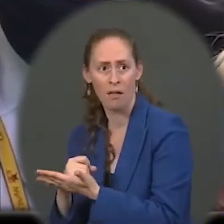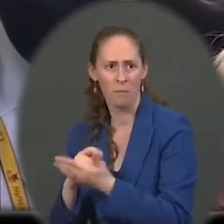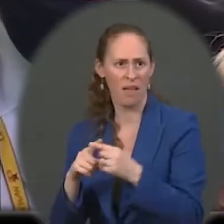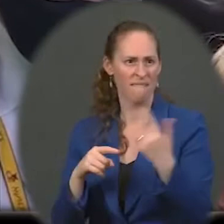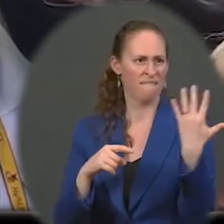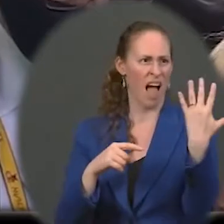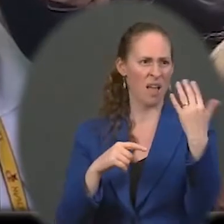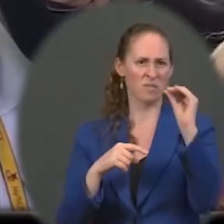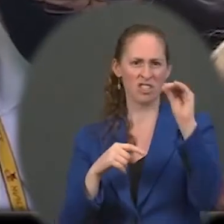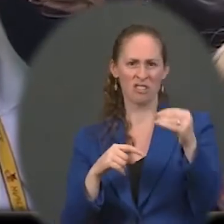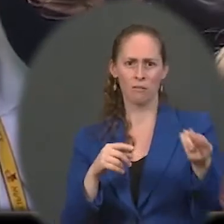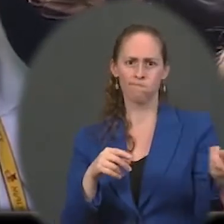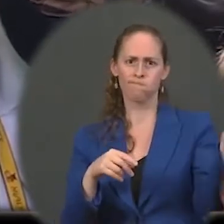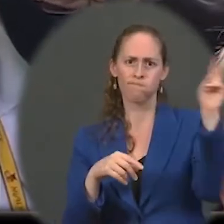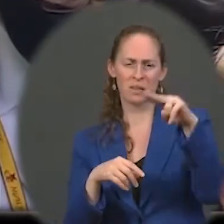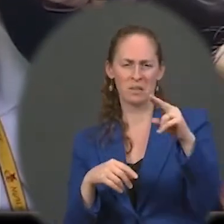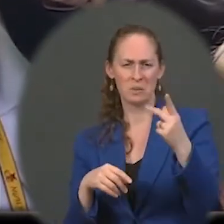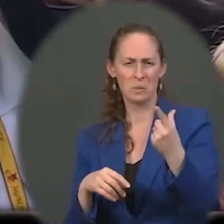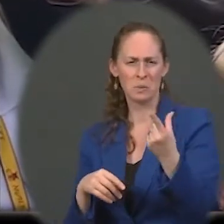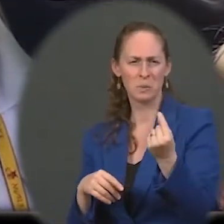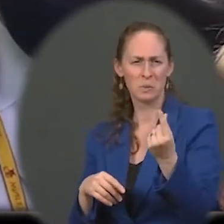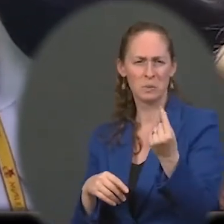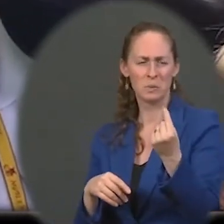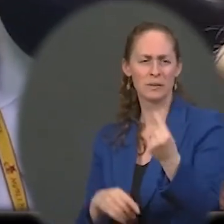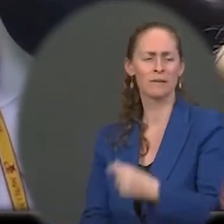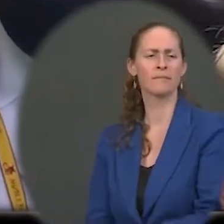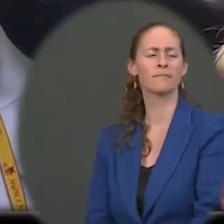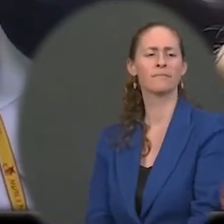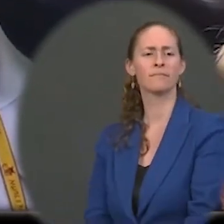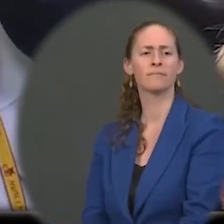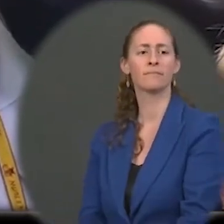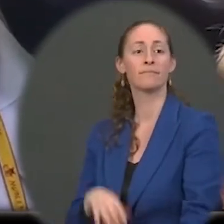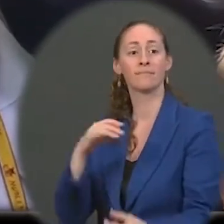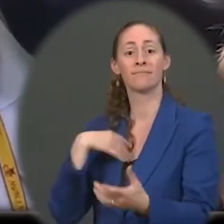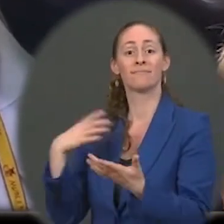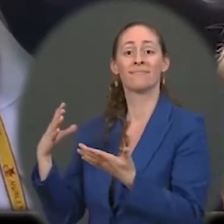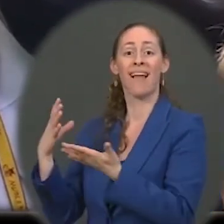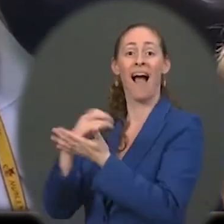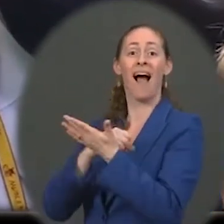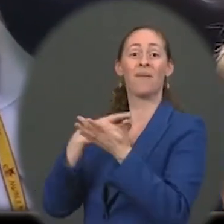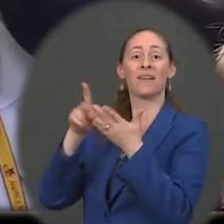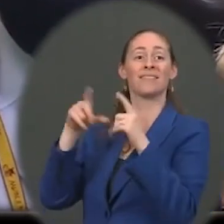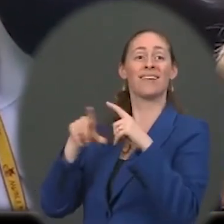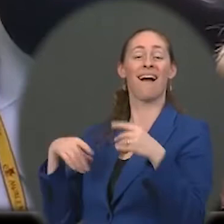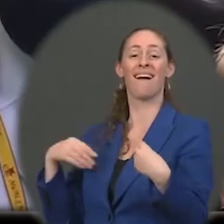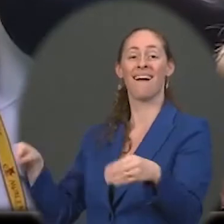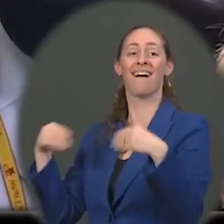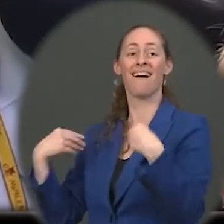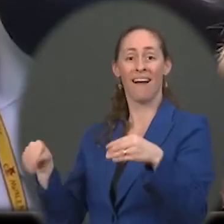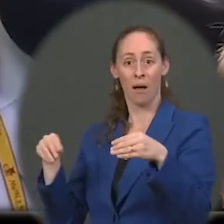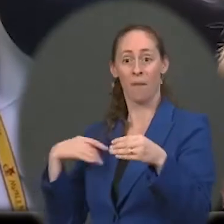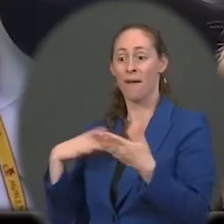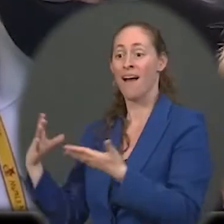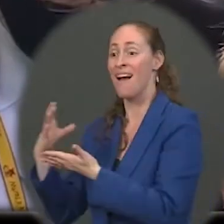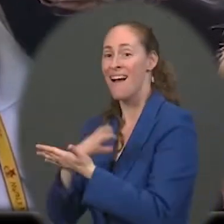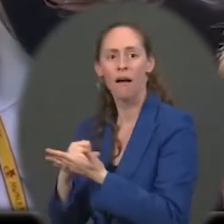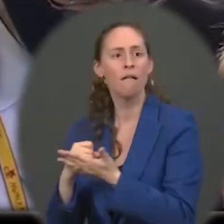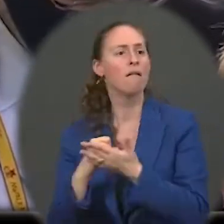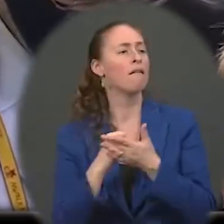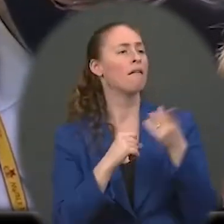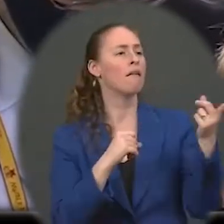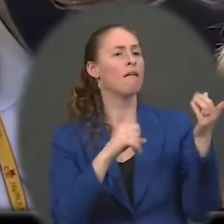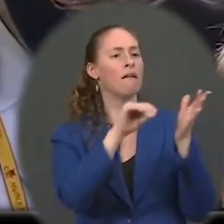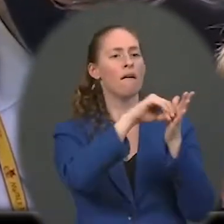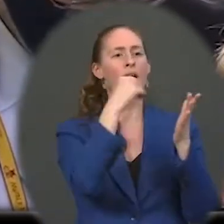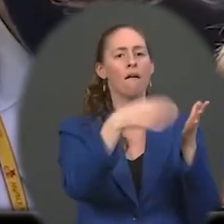in pay that people are seeing in their paycheck is getting wiped out when they're going to the store and paying more for everything. So what do you say to people who are